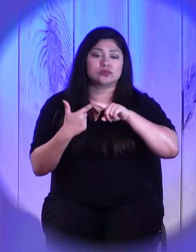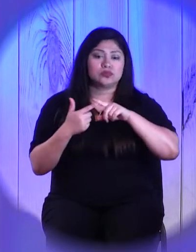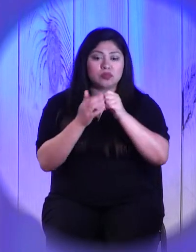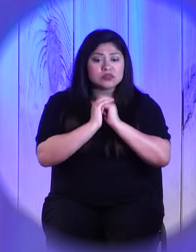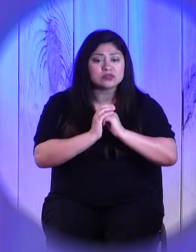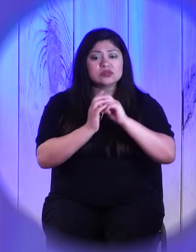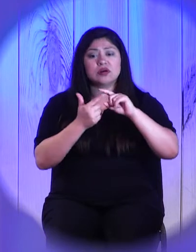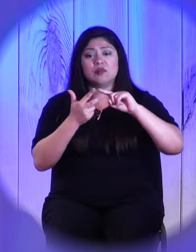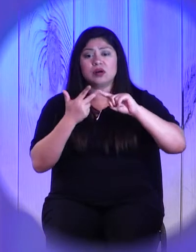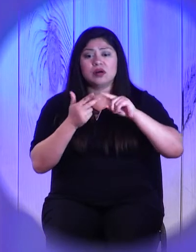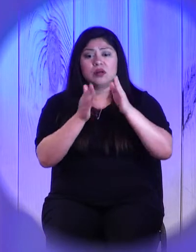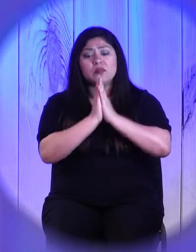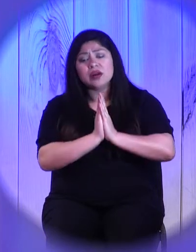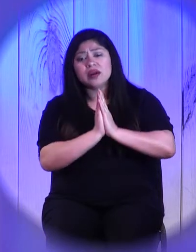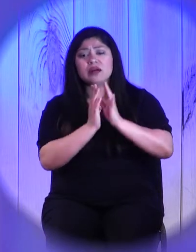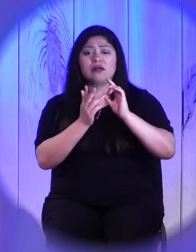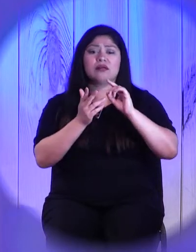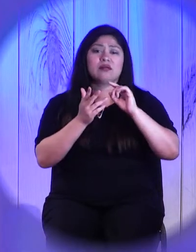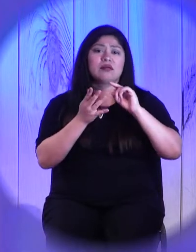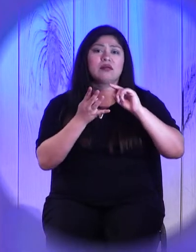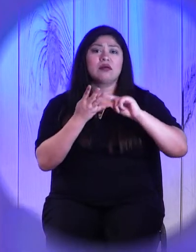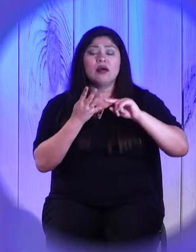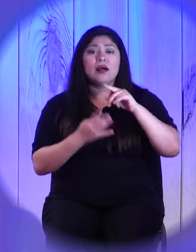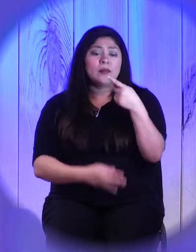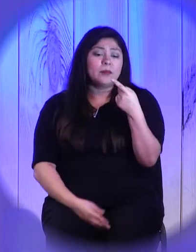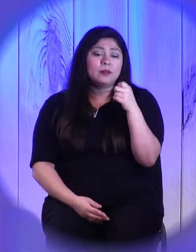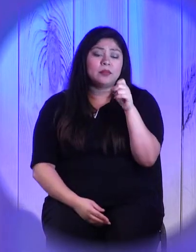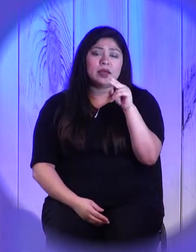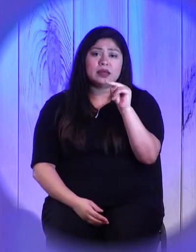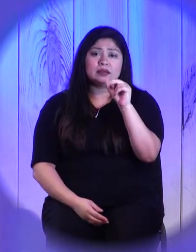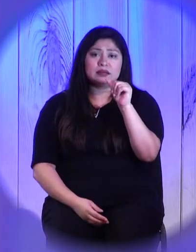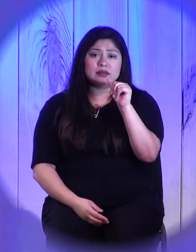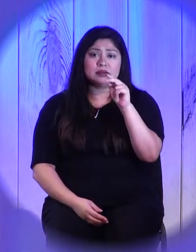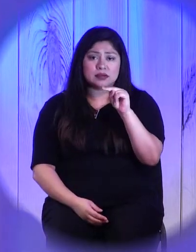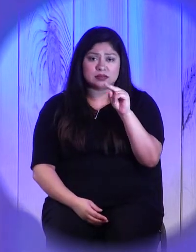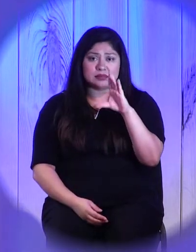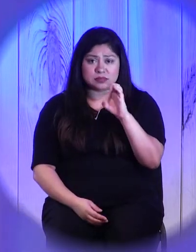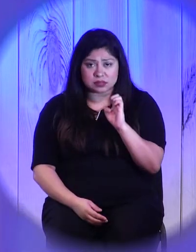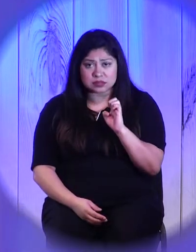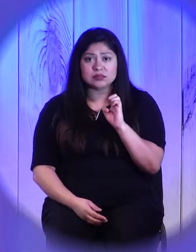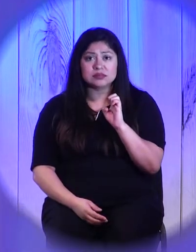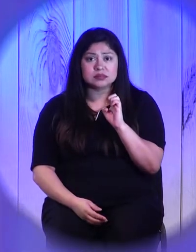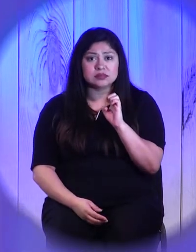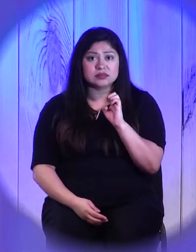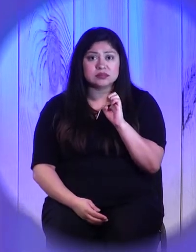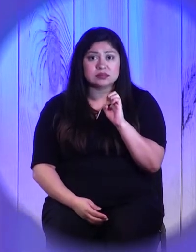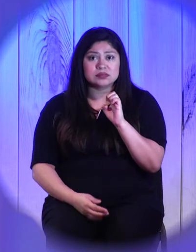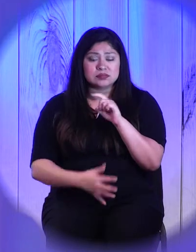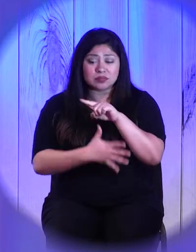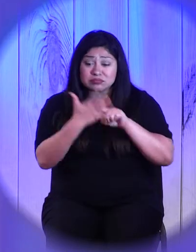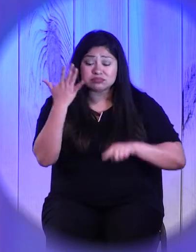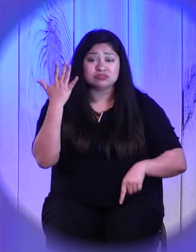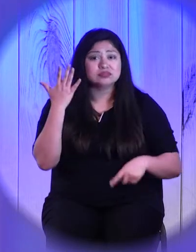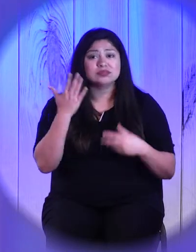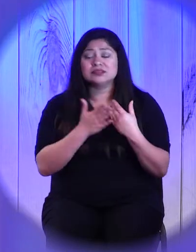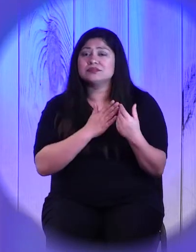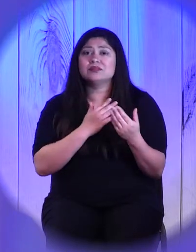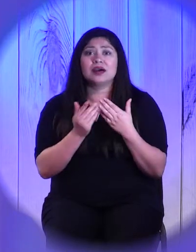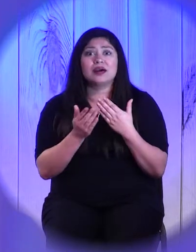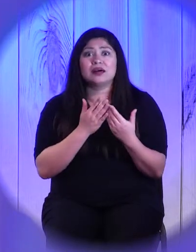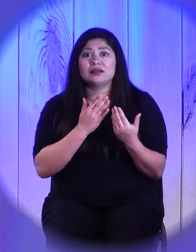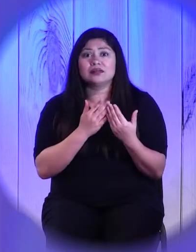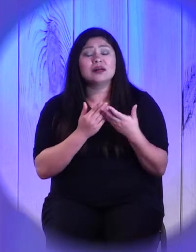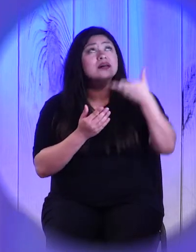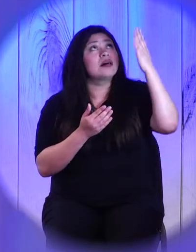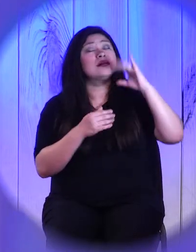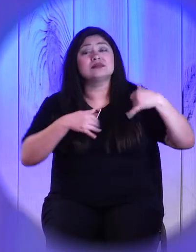bring us to the place where we had paid God back what we owed him. And yet God in his mercy sent his very son to die